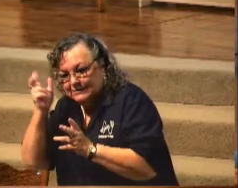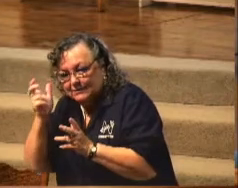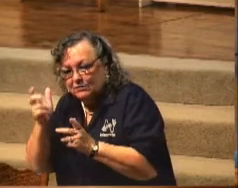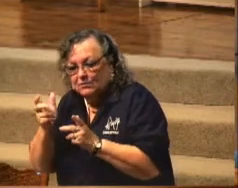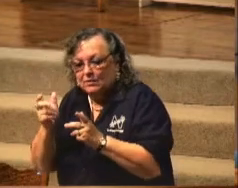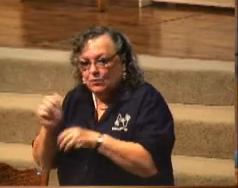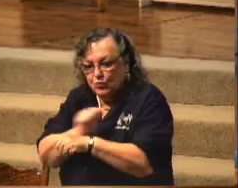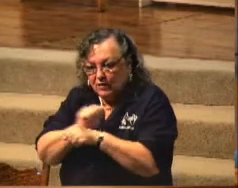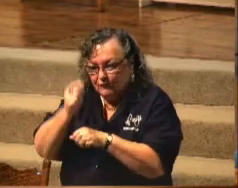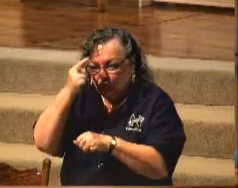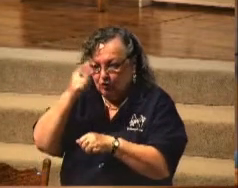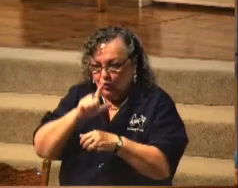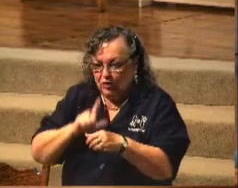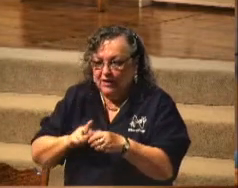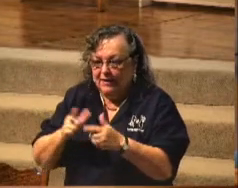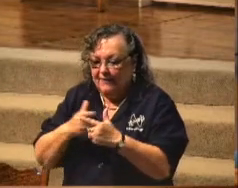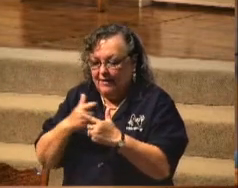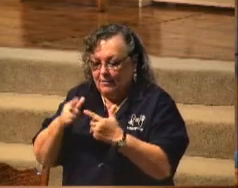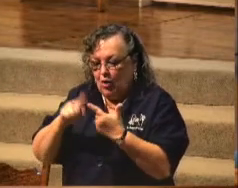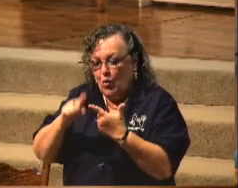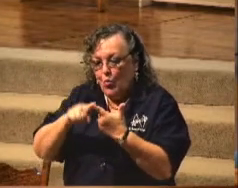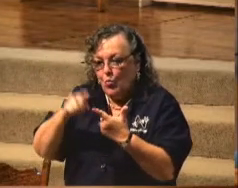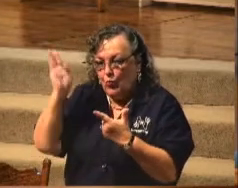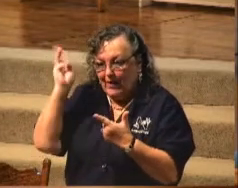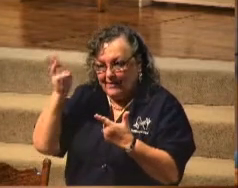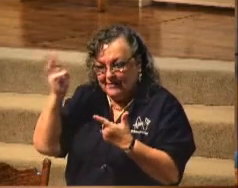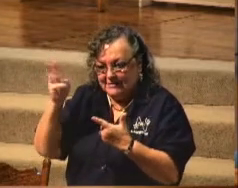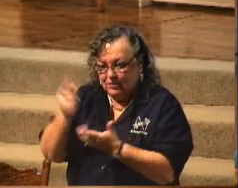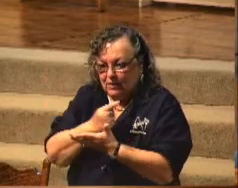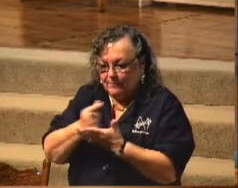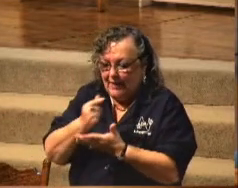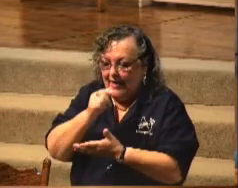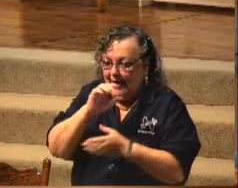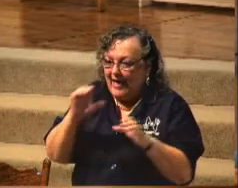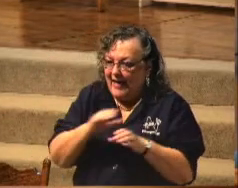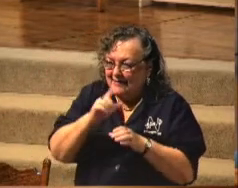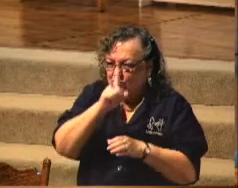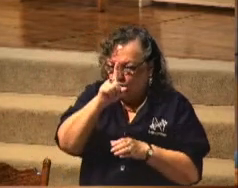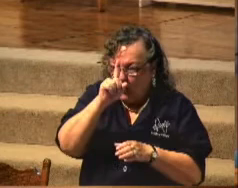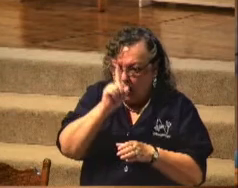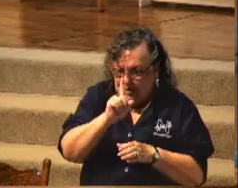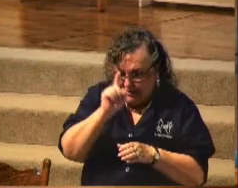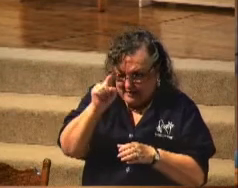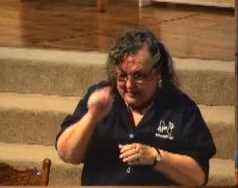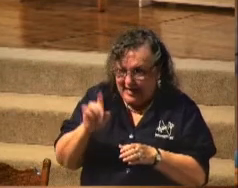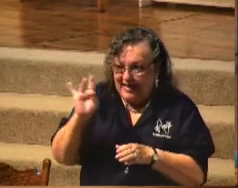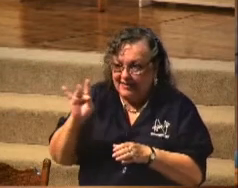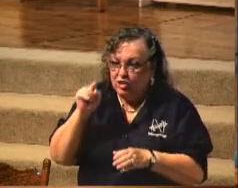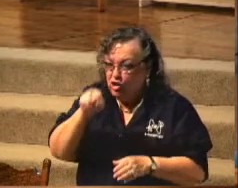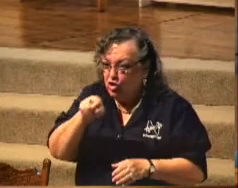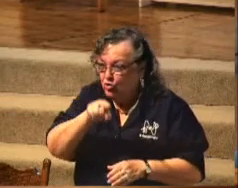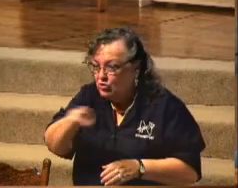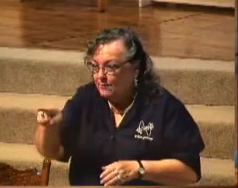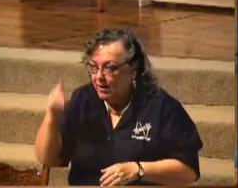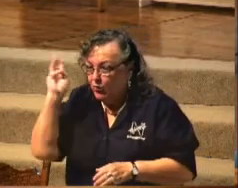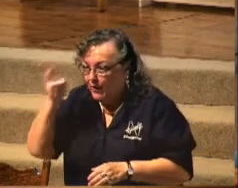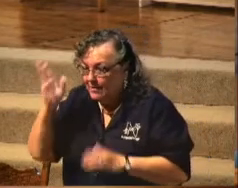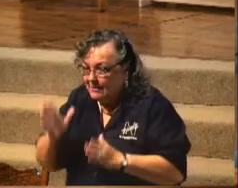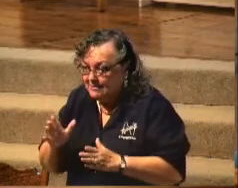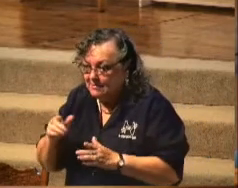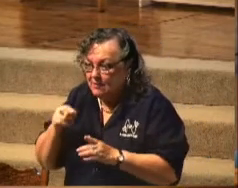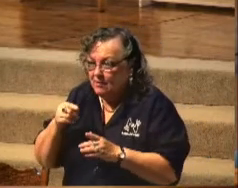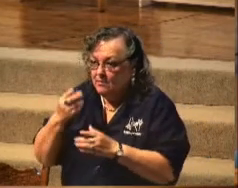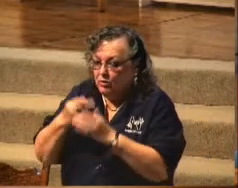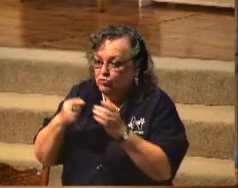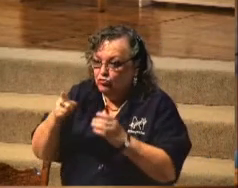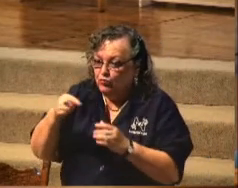And then secondly, witness the gospel. Acts 1.8 says, Ye shall be witnesses unto me both in Jerusalem.